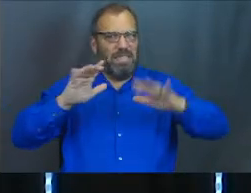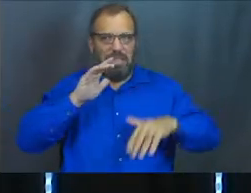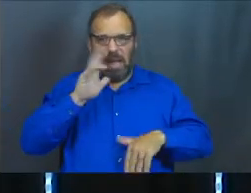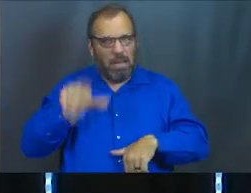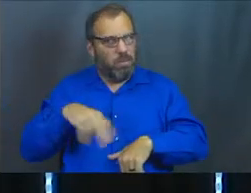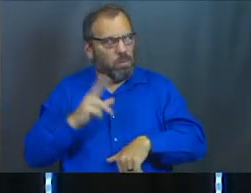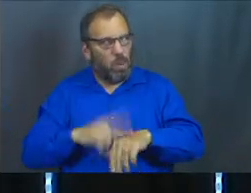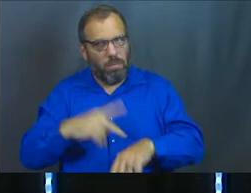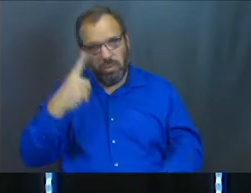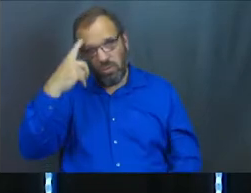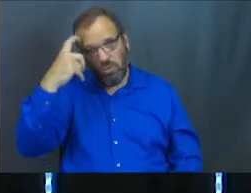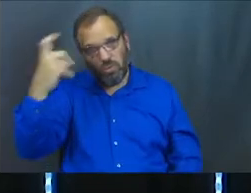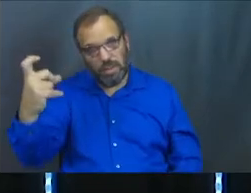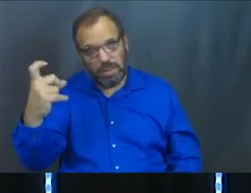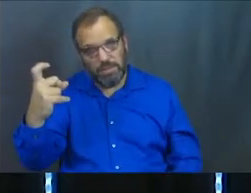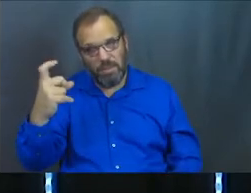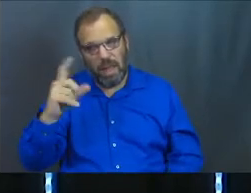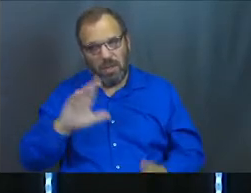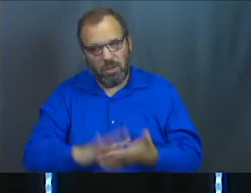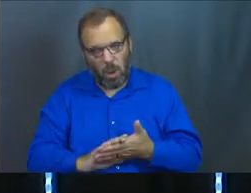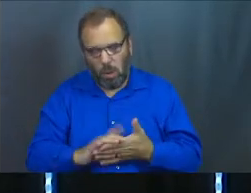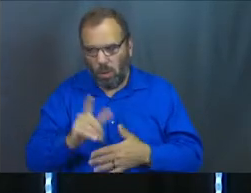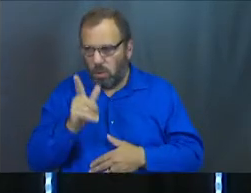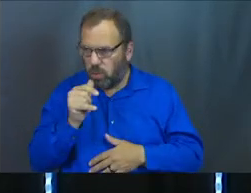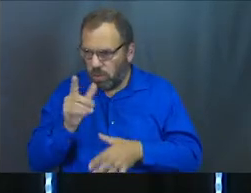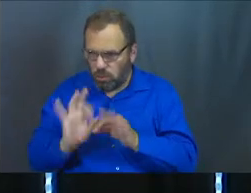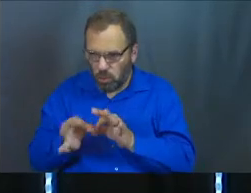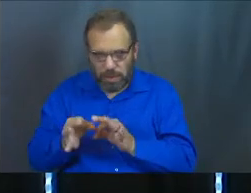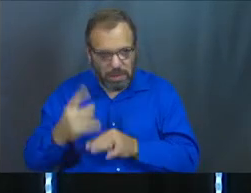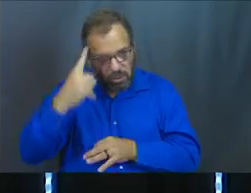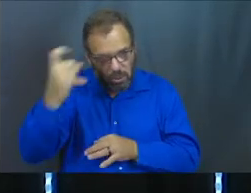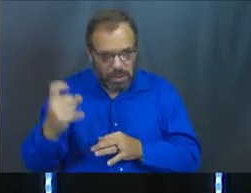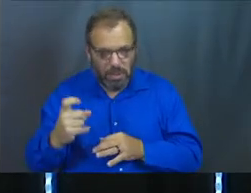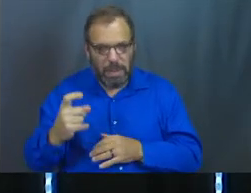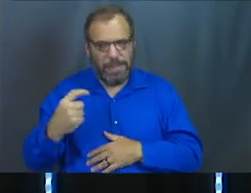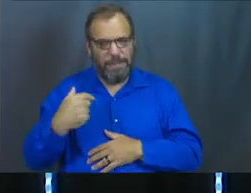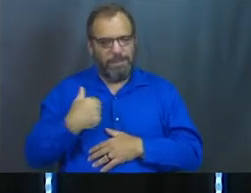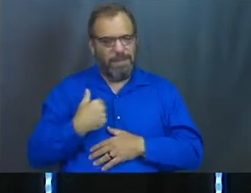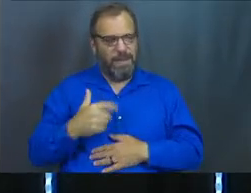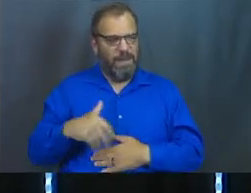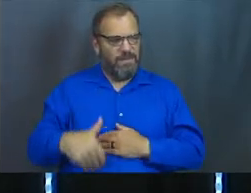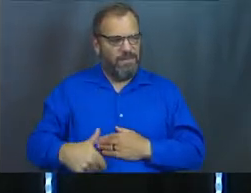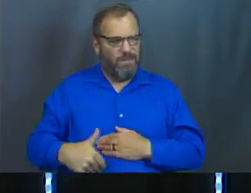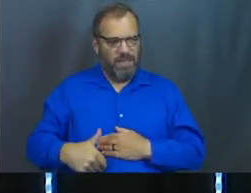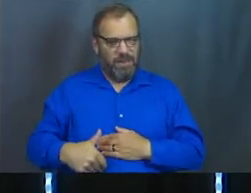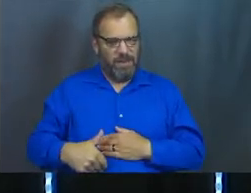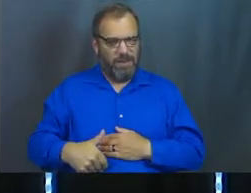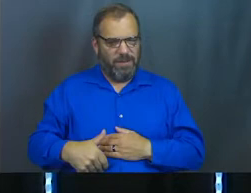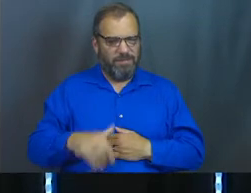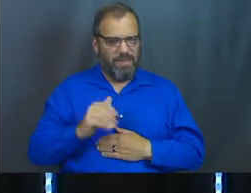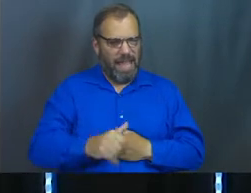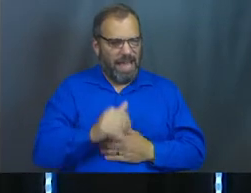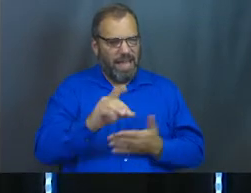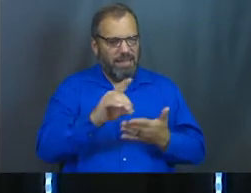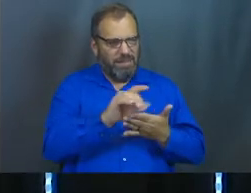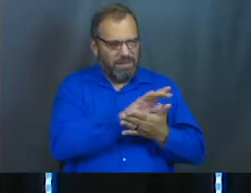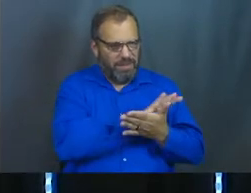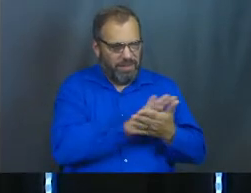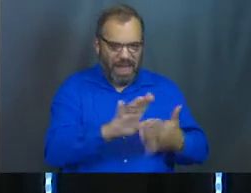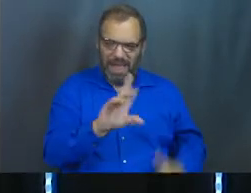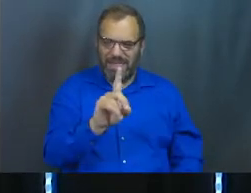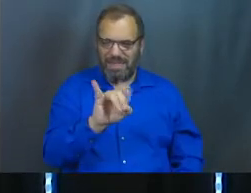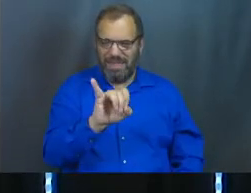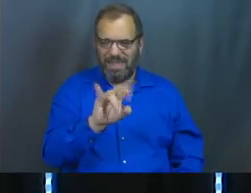dream. And someone needs to interpret this dream because he suspects it's divine in origin. Why?